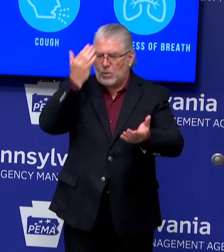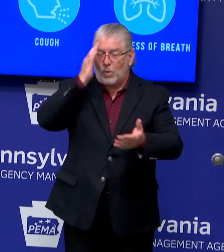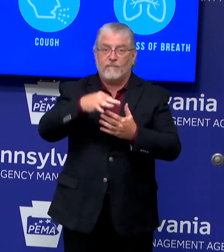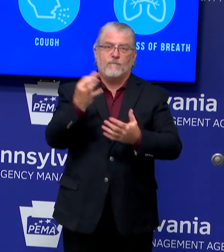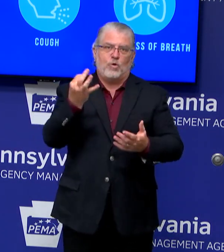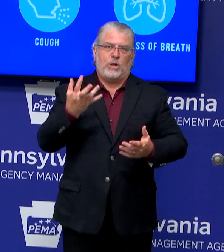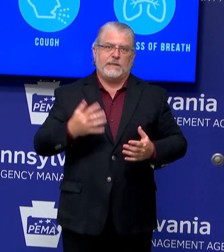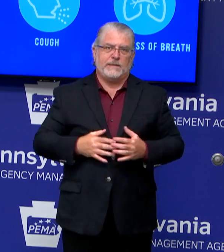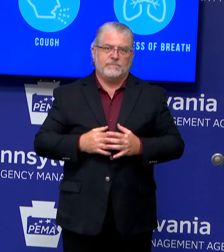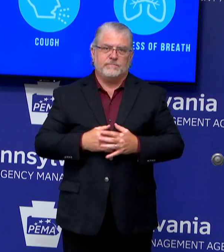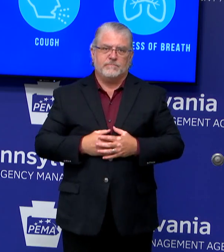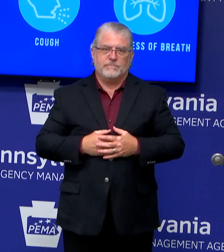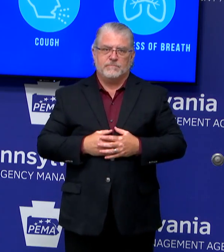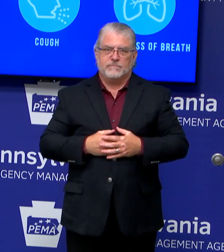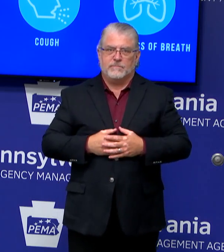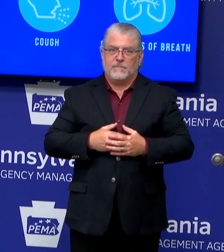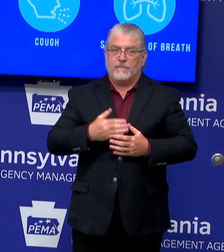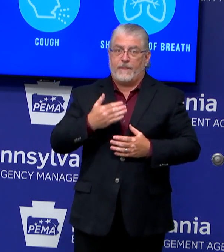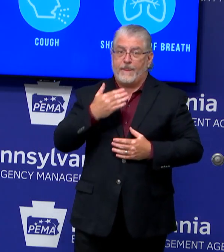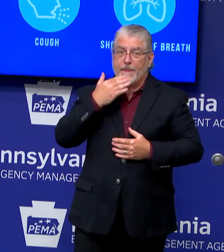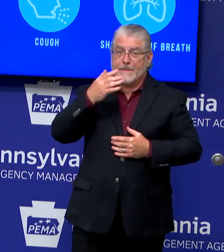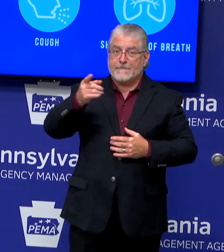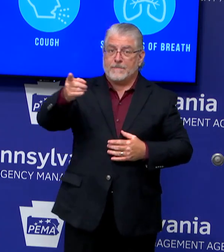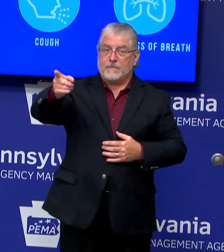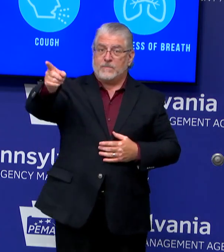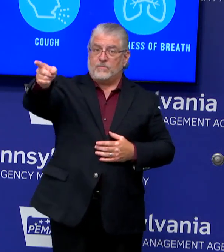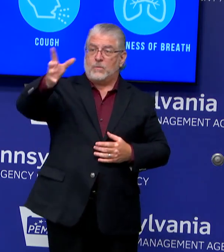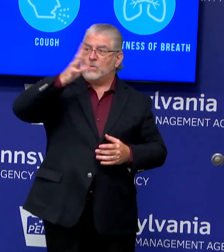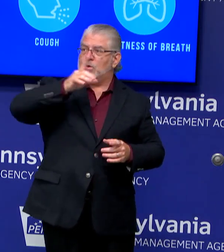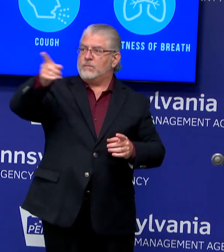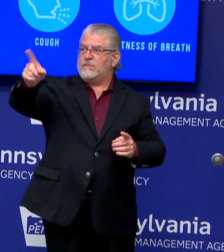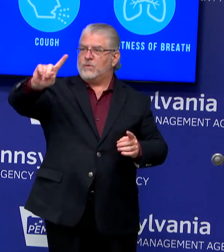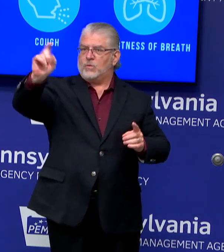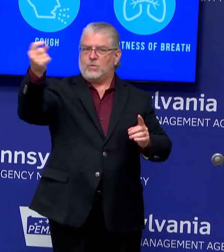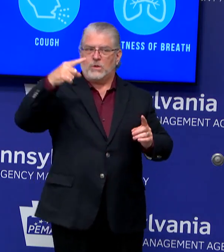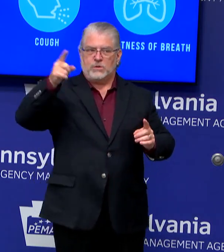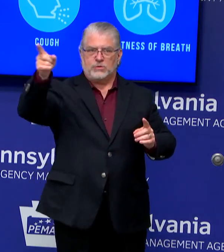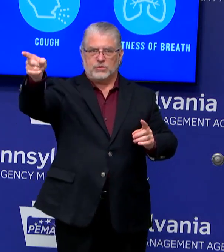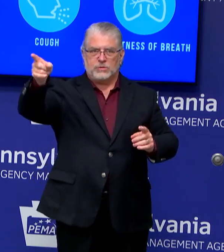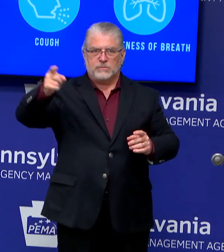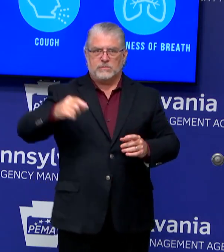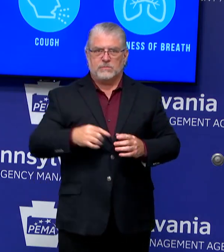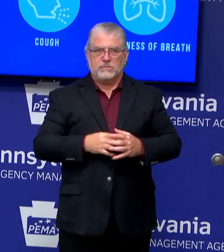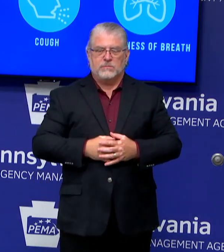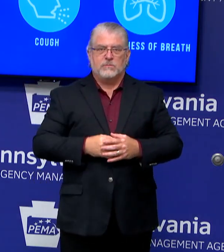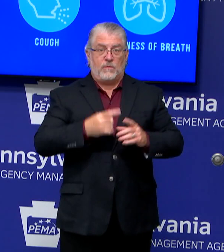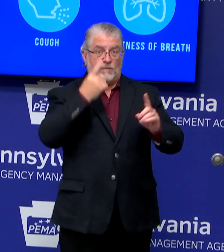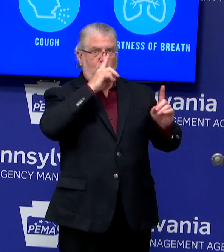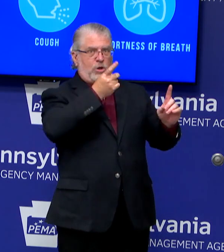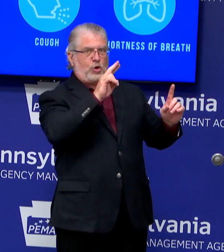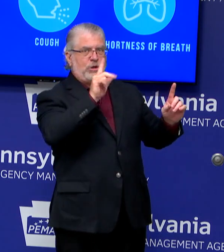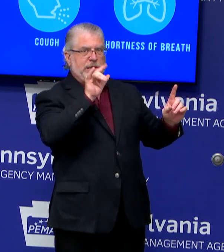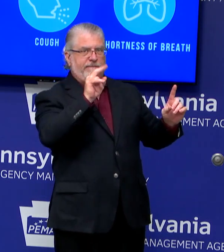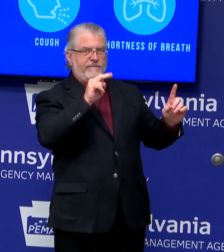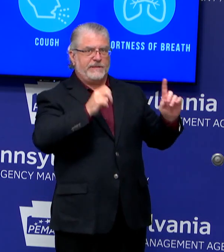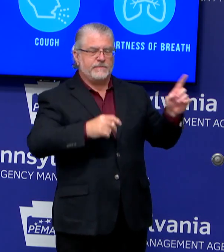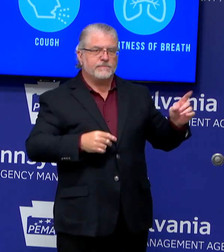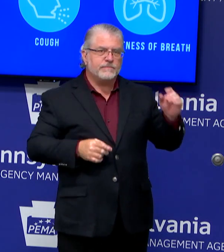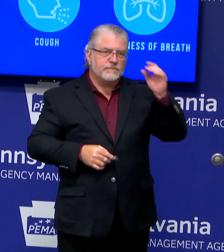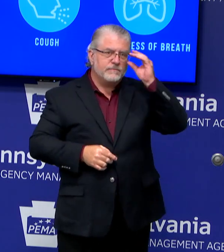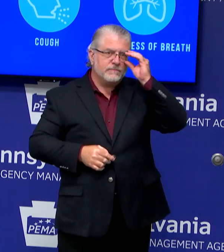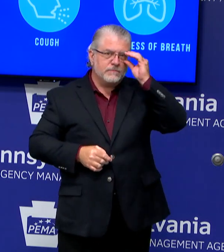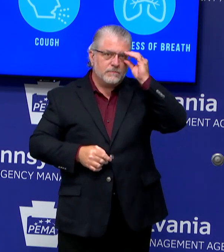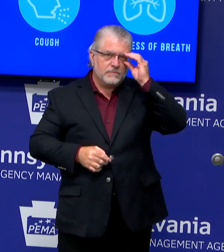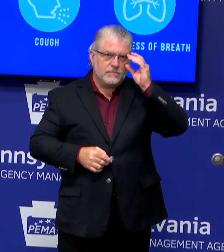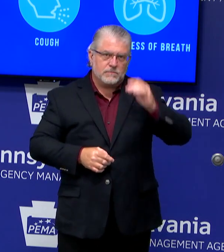Yes, for myself or the governor? For you, Doug. Okay. I was hoping if you could weigh in on this question. Do you think that